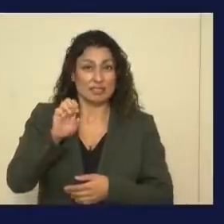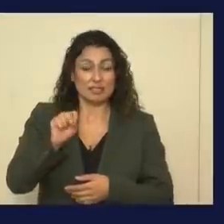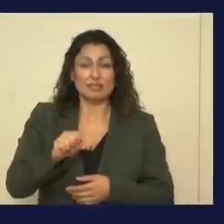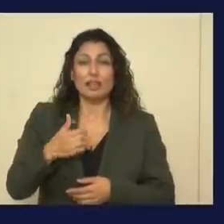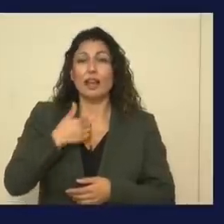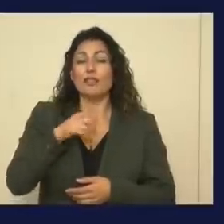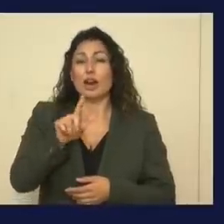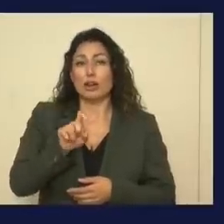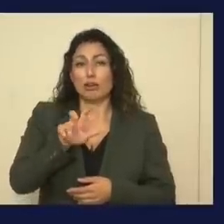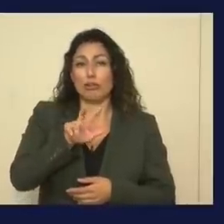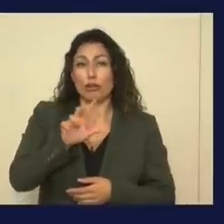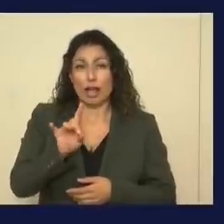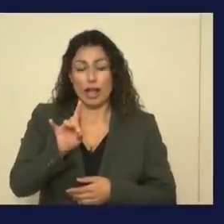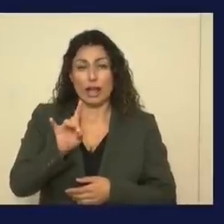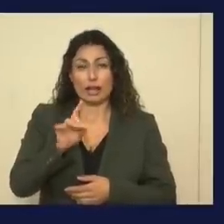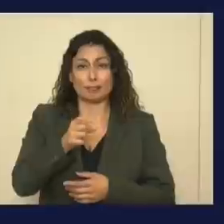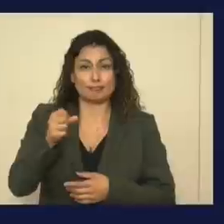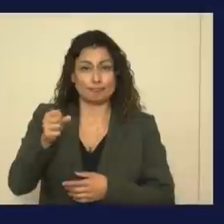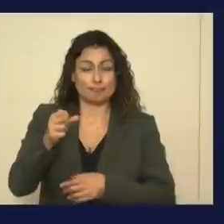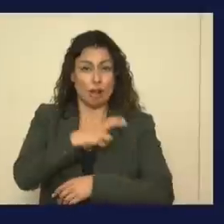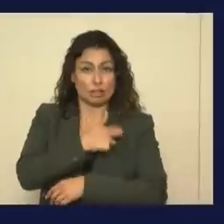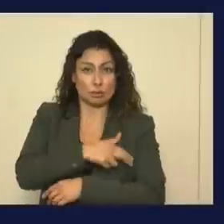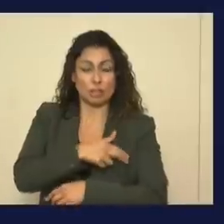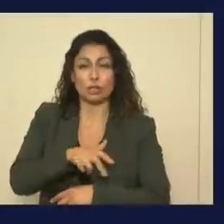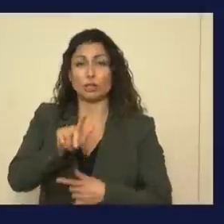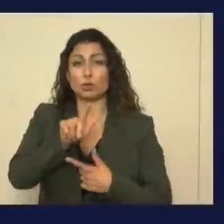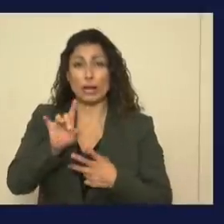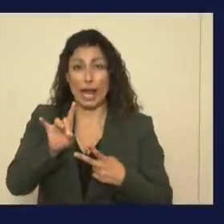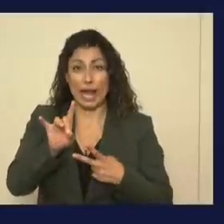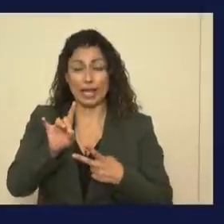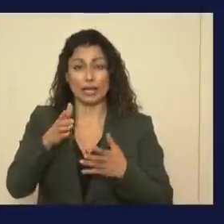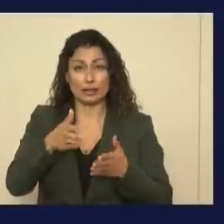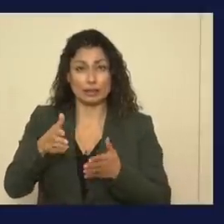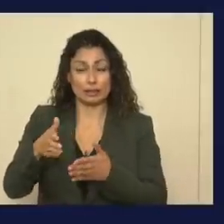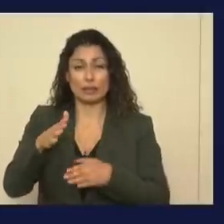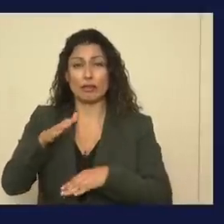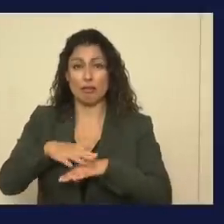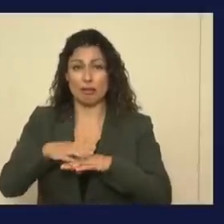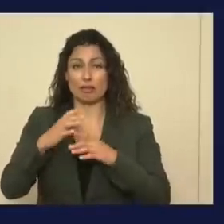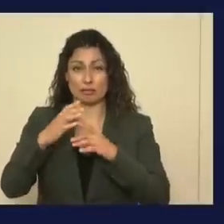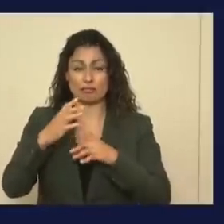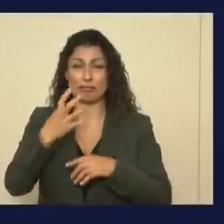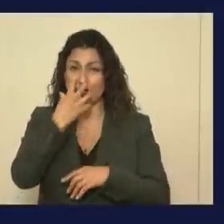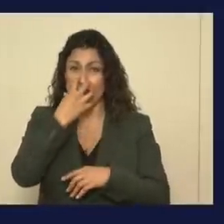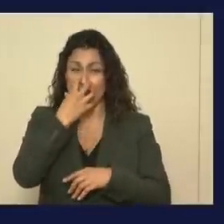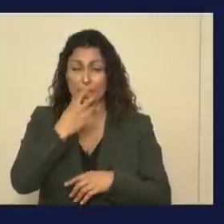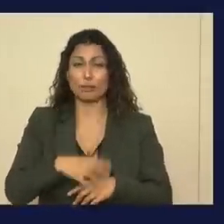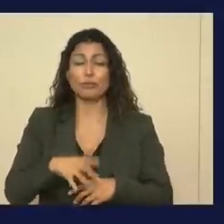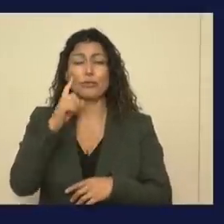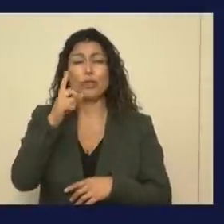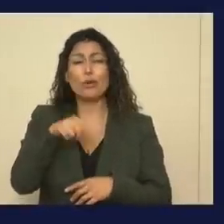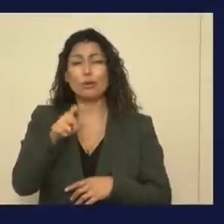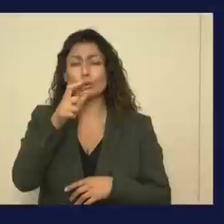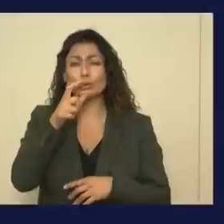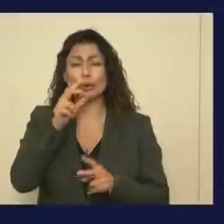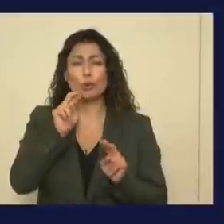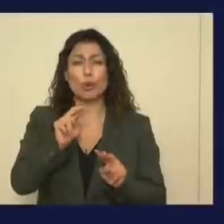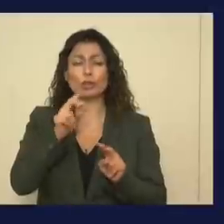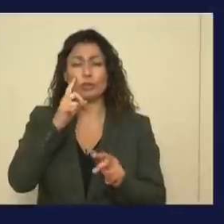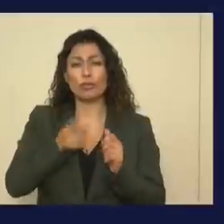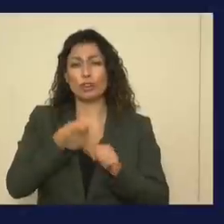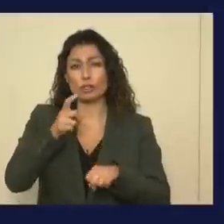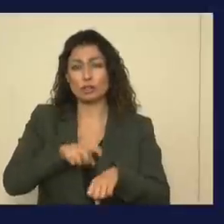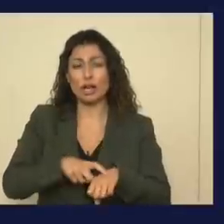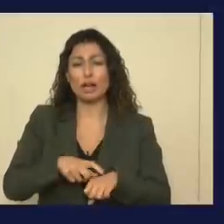138 hospitalizations, 28 individuals on ventilators. For folks who are viewing for the very